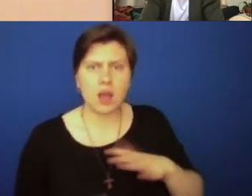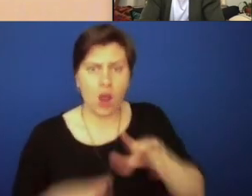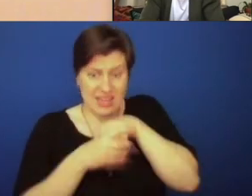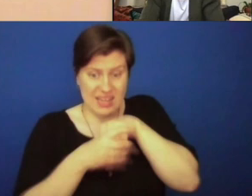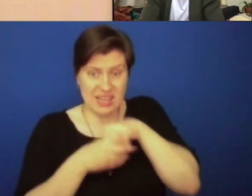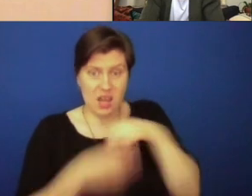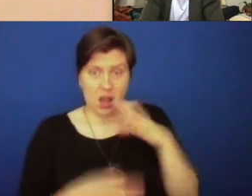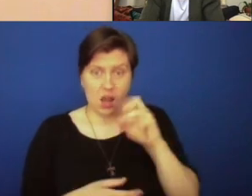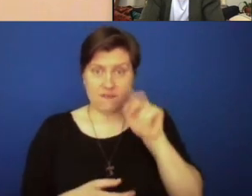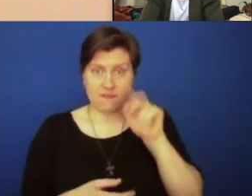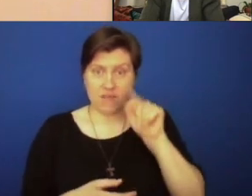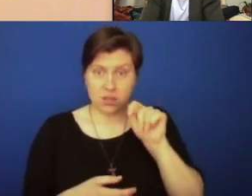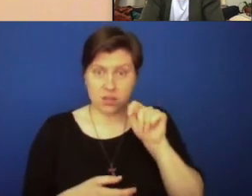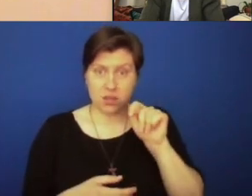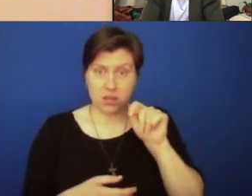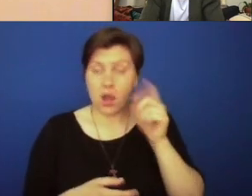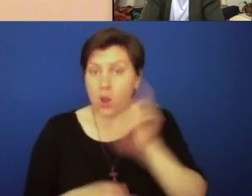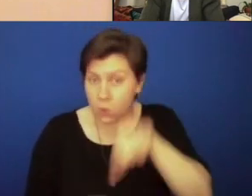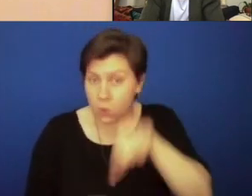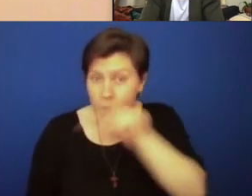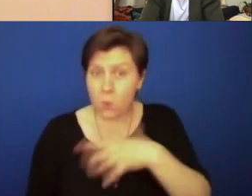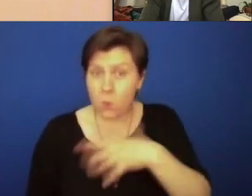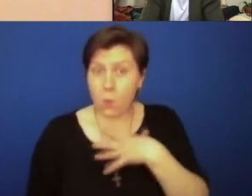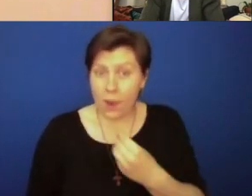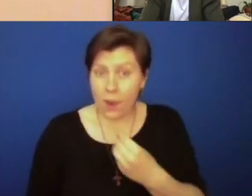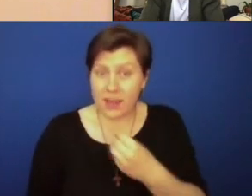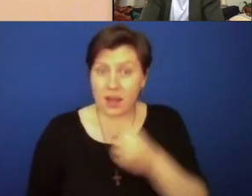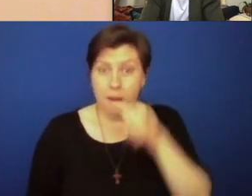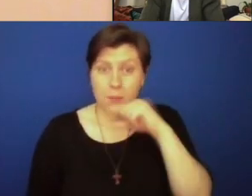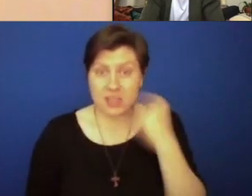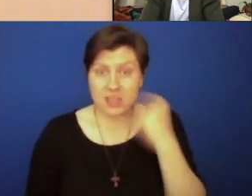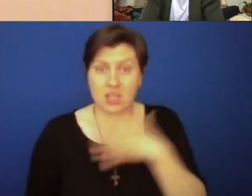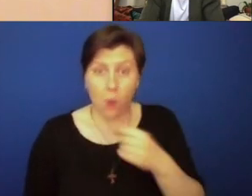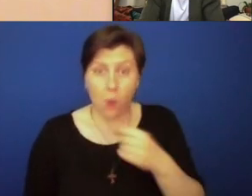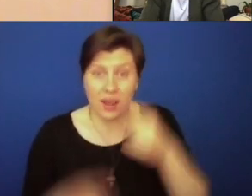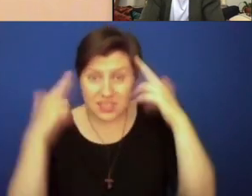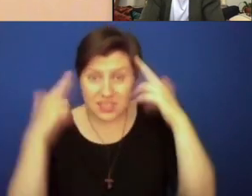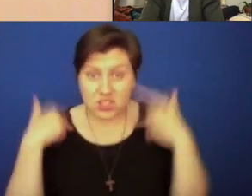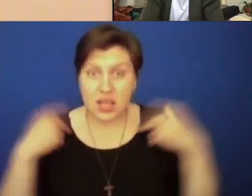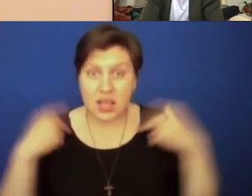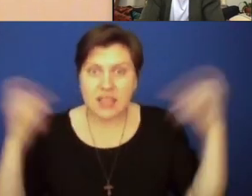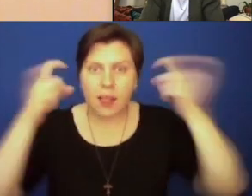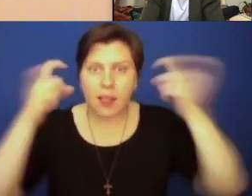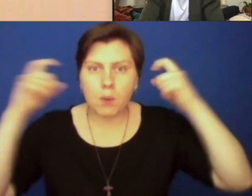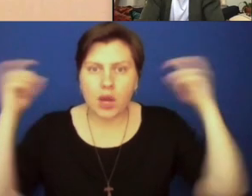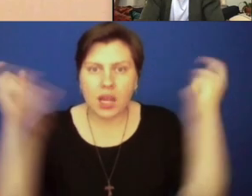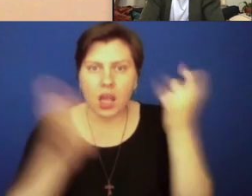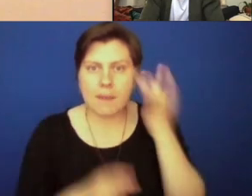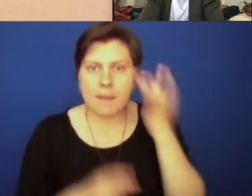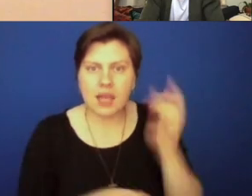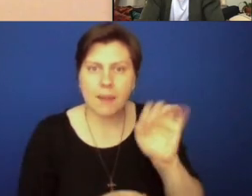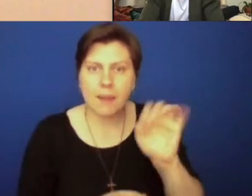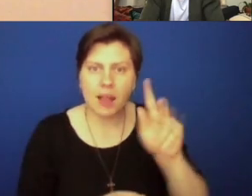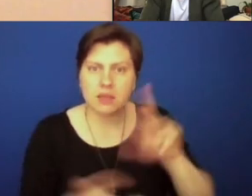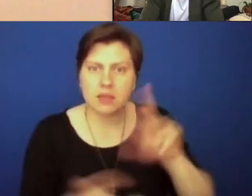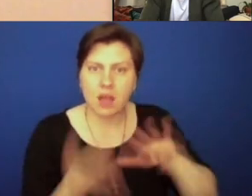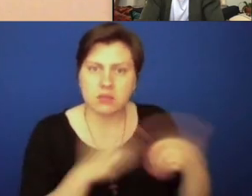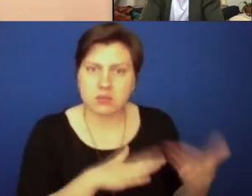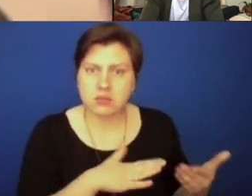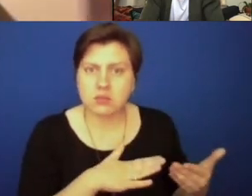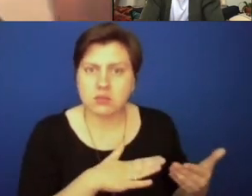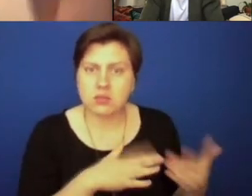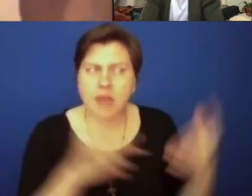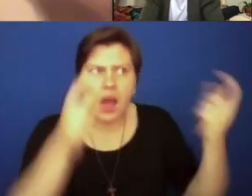where white priests and sisters are celebrating the assassination. They are living in white Catholic